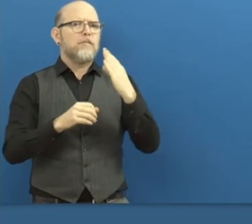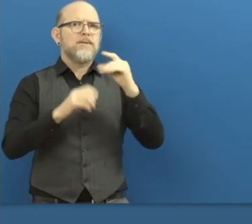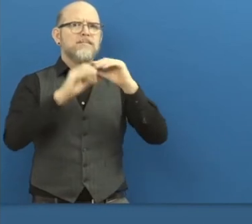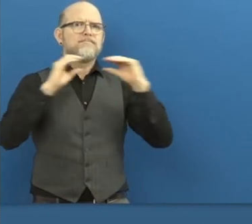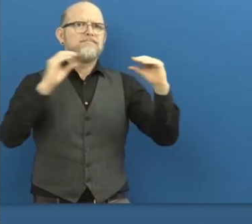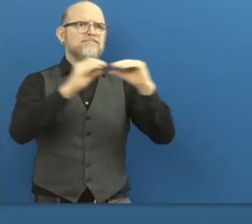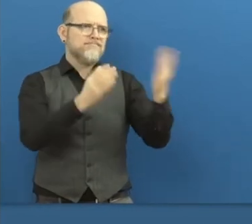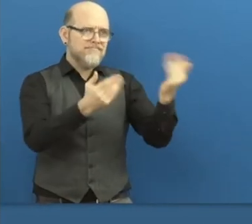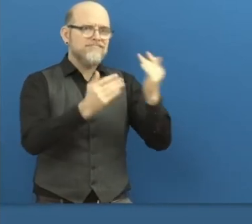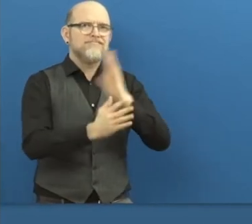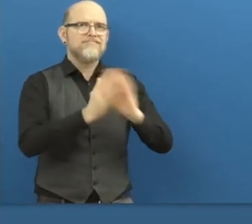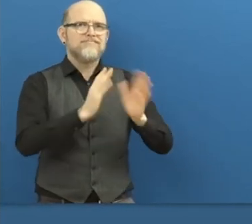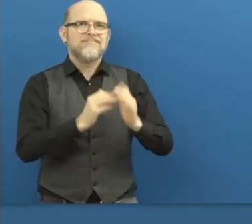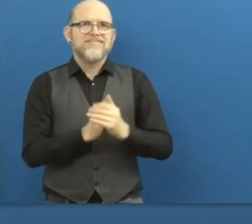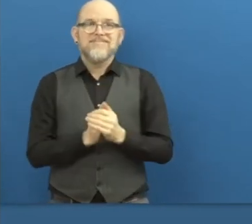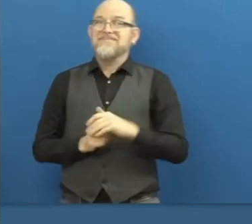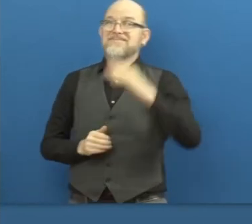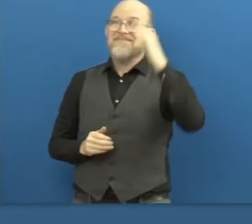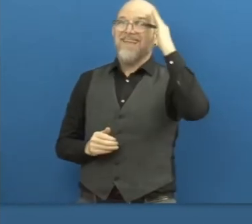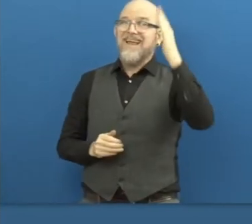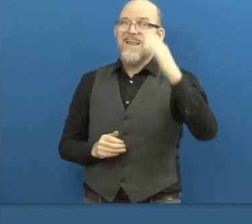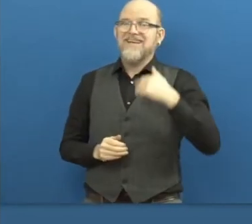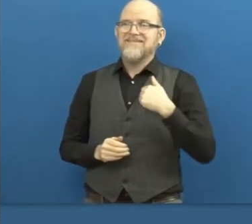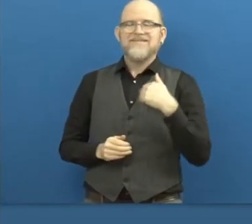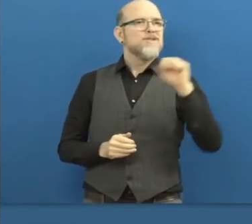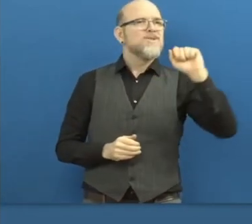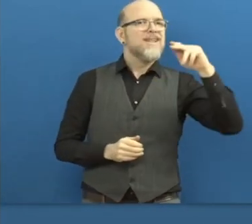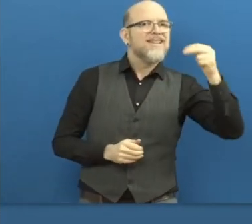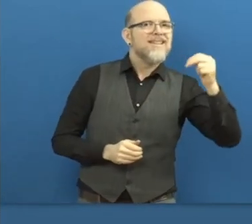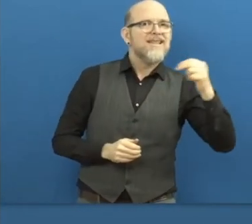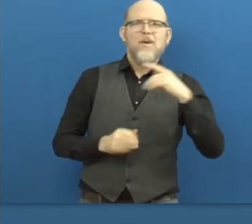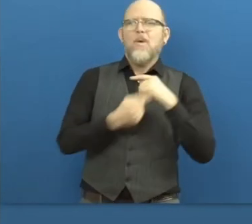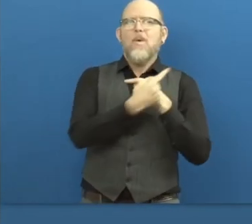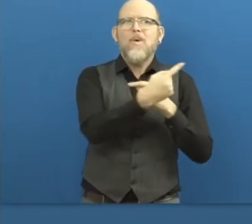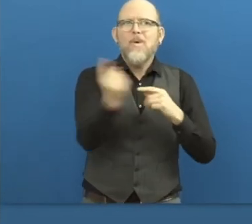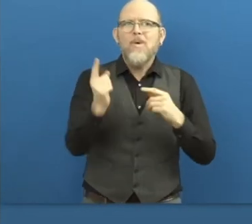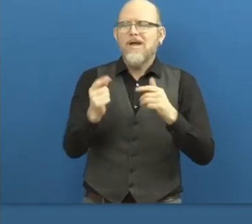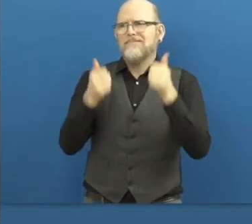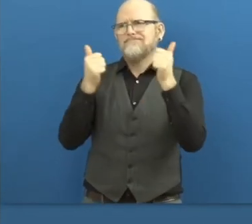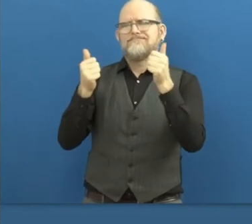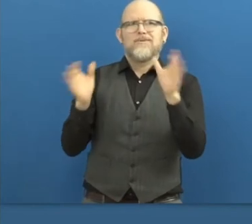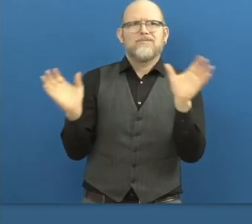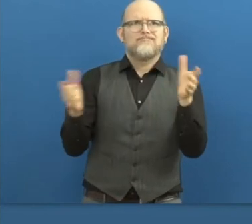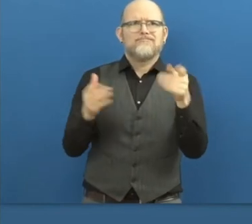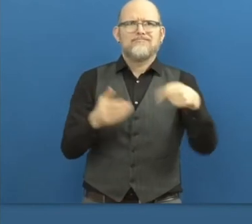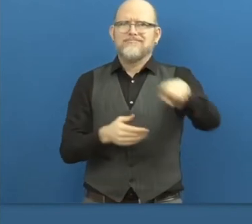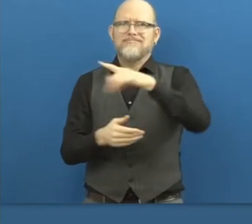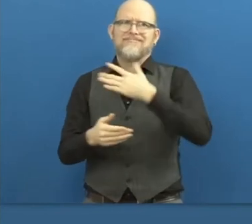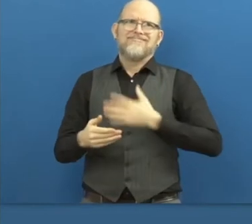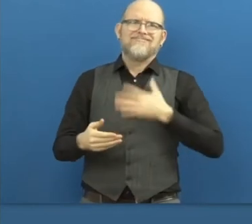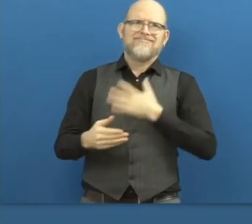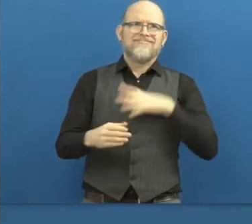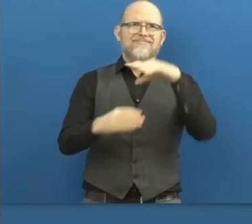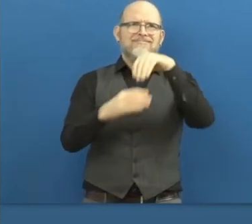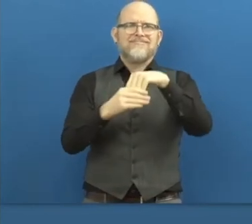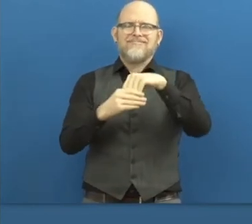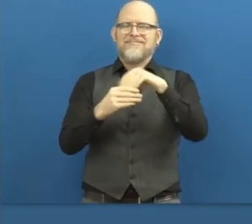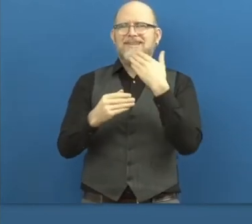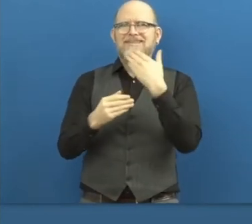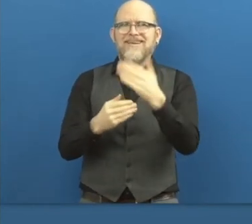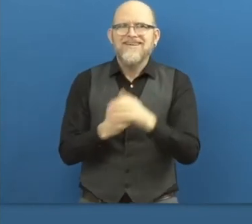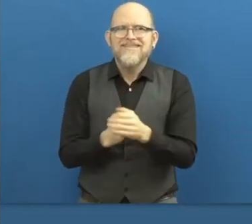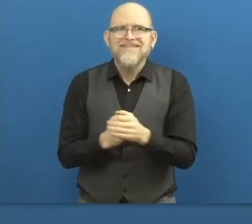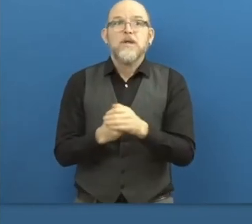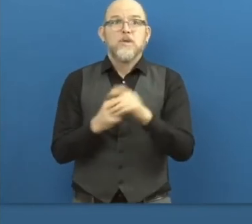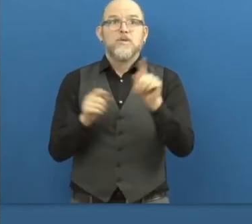Hi, Susan. And hi, everybody. It's great to be a part of this incredible group. And thank you for bringing us all together. And thanks to the Zero